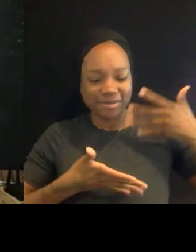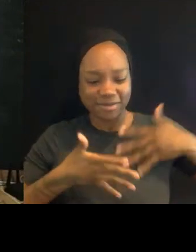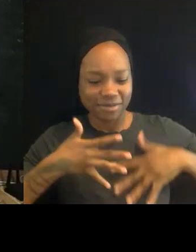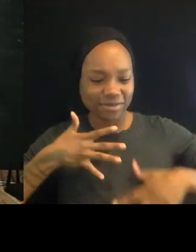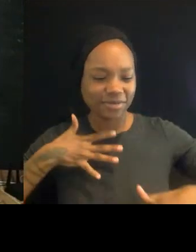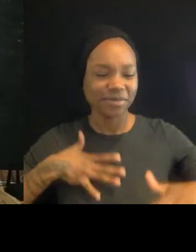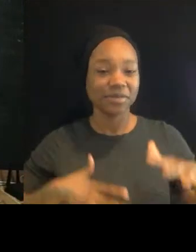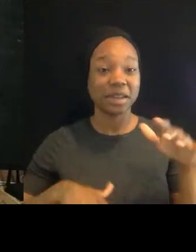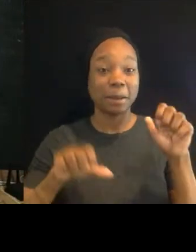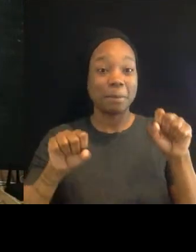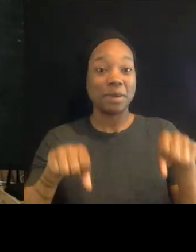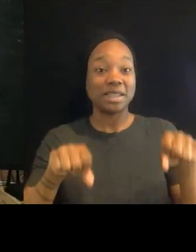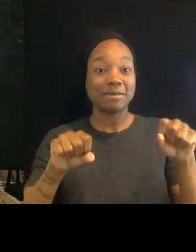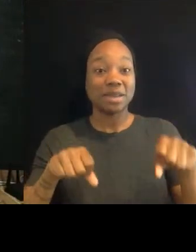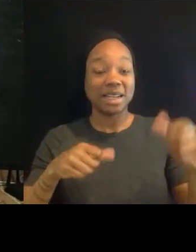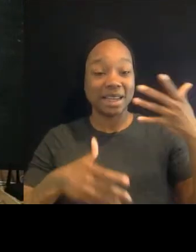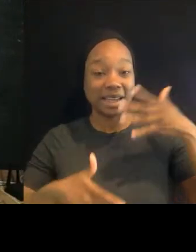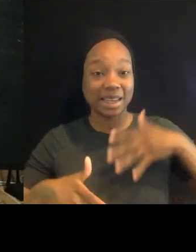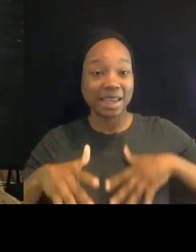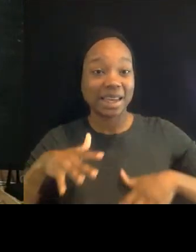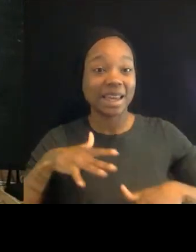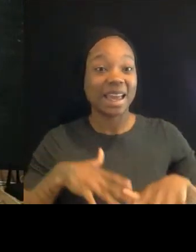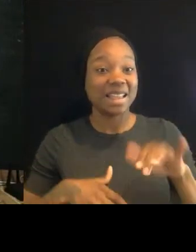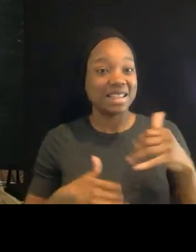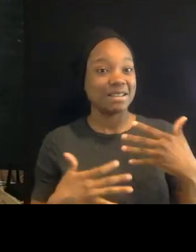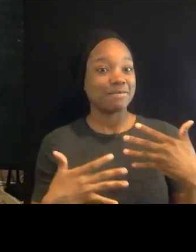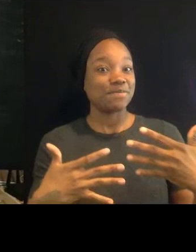that breath of the future.